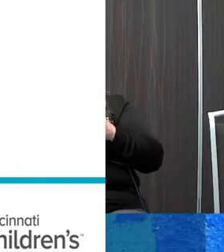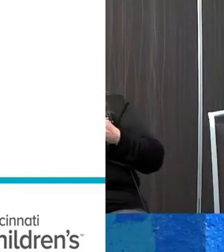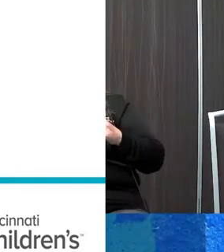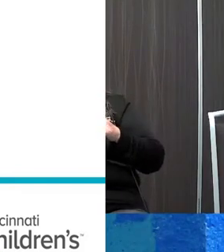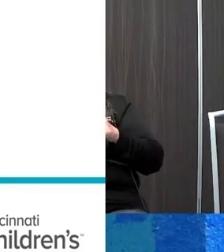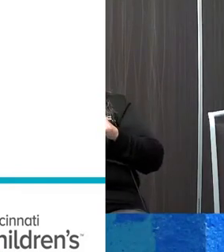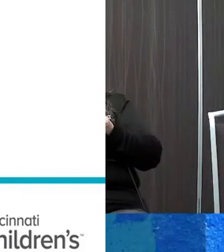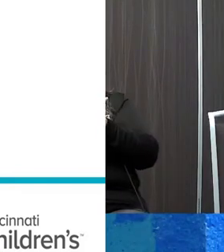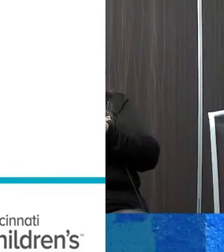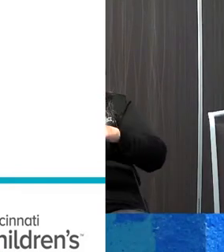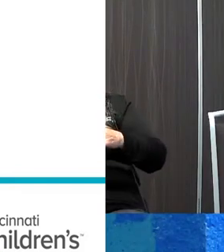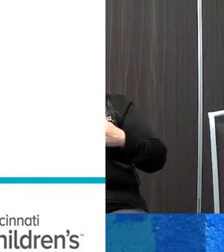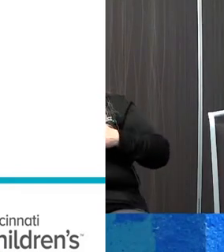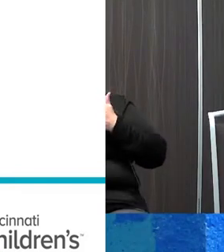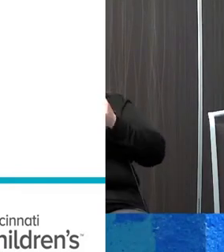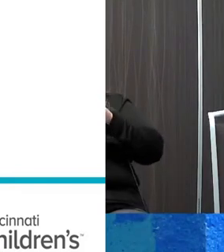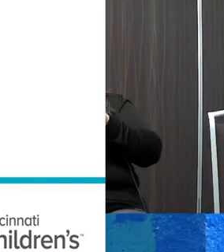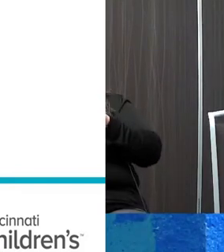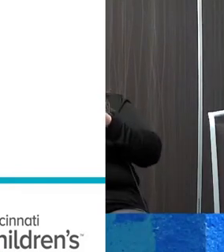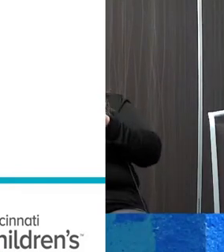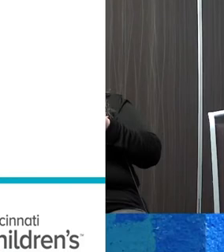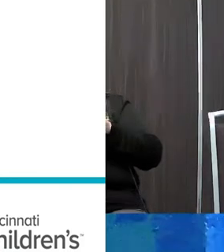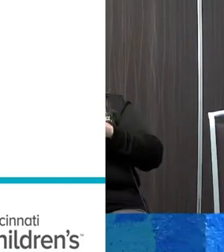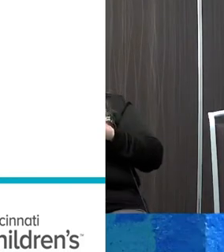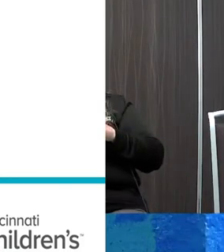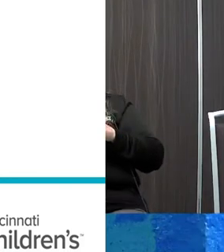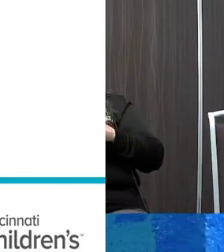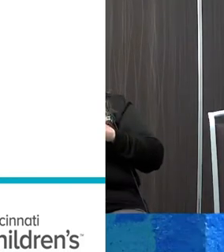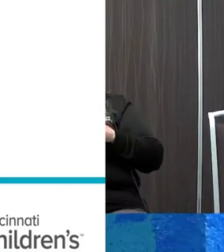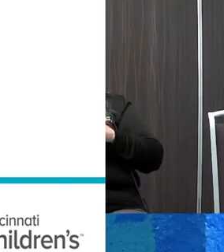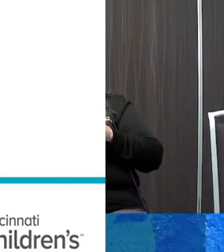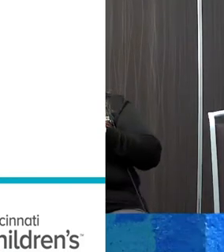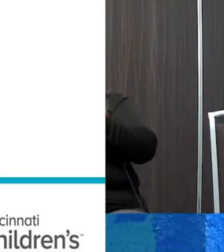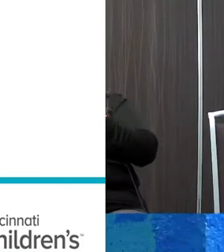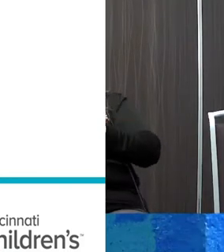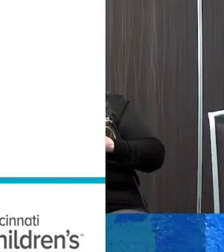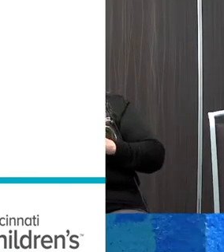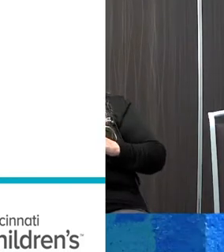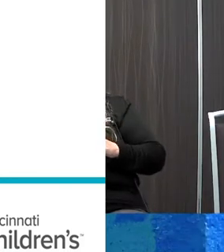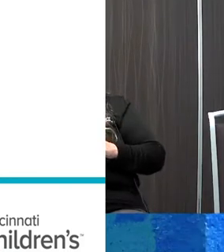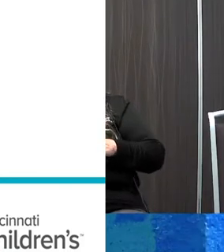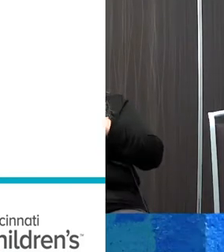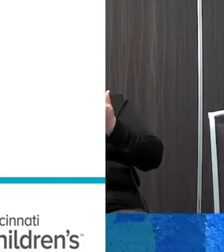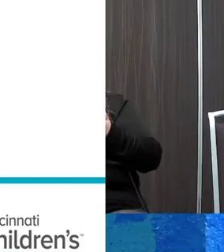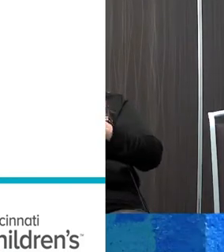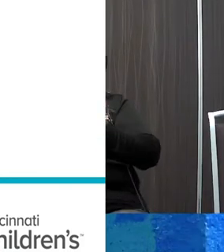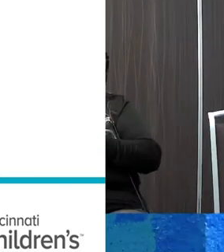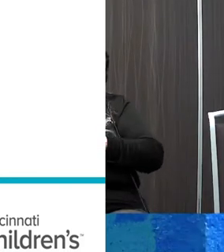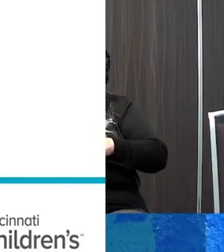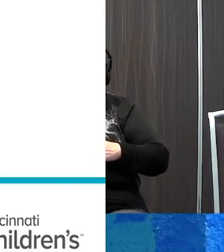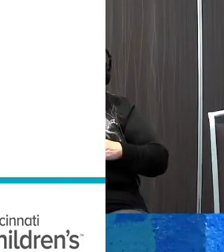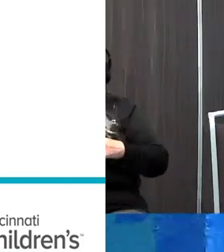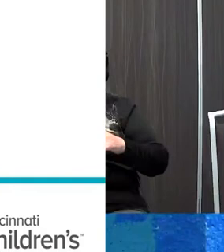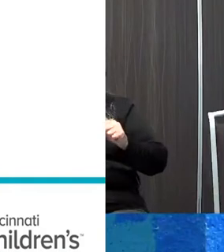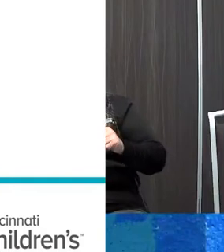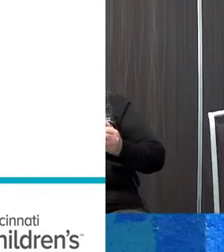positive way? I would say one of my mentors, Dr. Boat, always said to me, Sean, you've got to remind people, not all stress is bad, right? Stress gets you to get up, make your